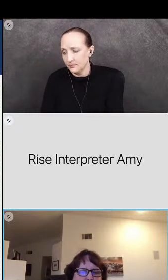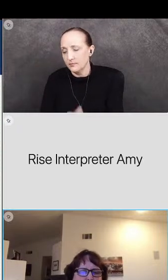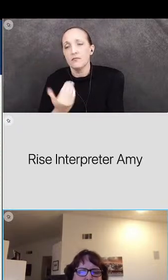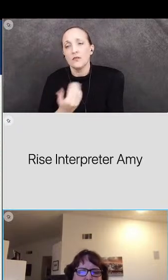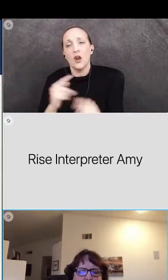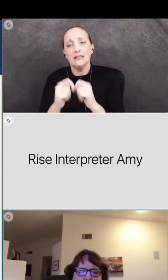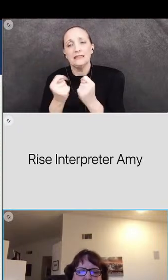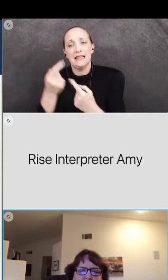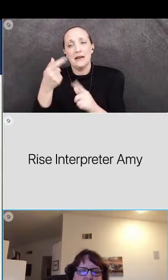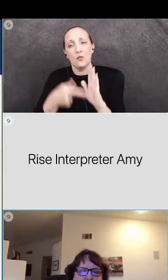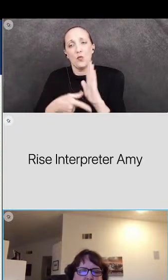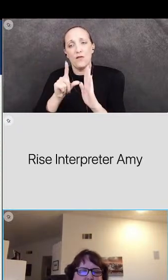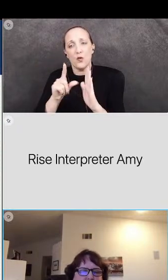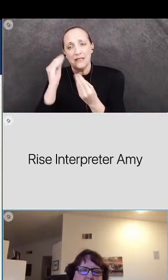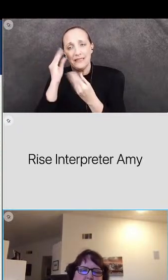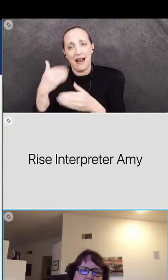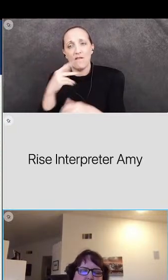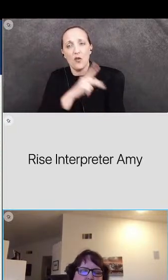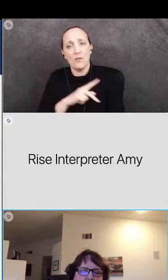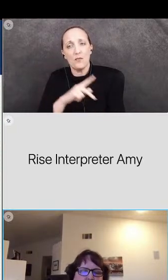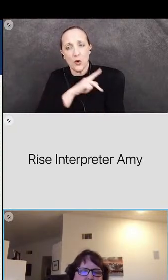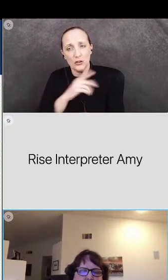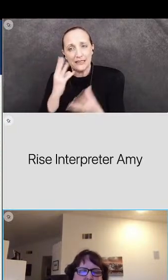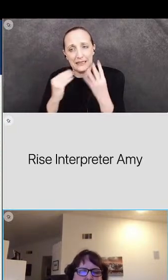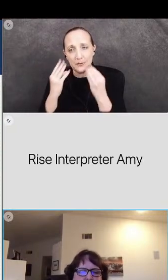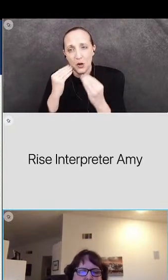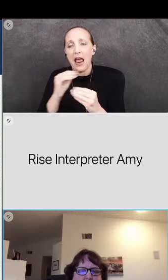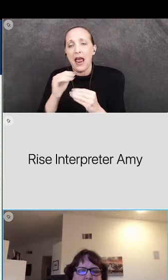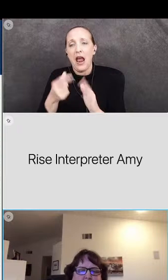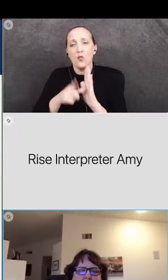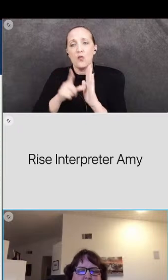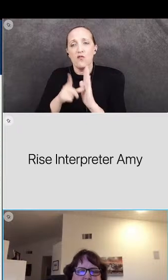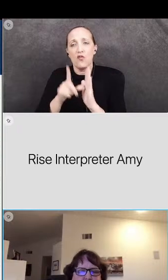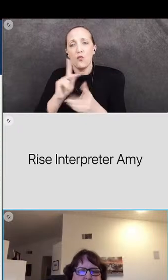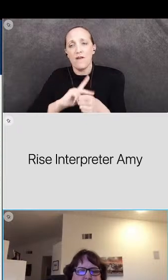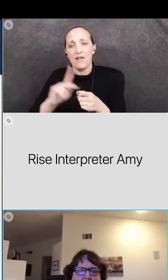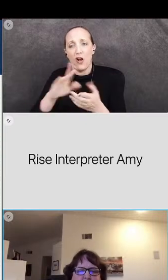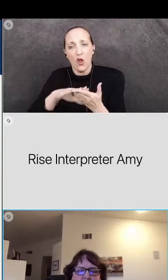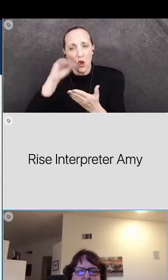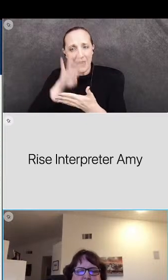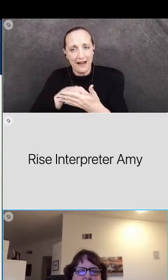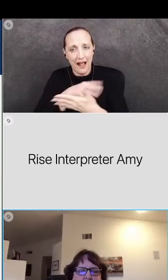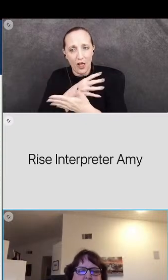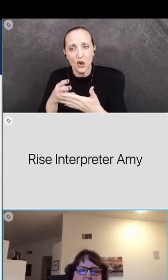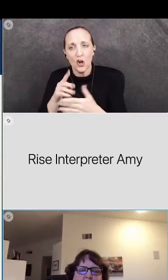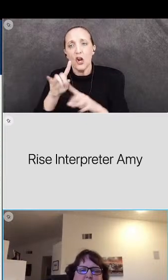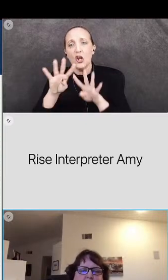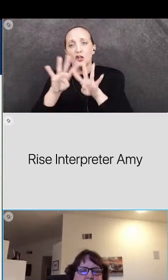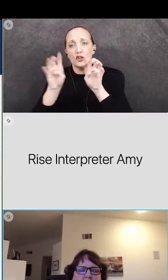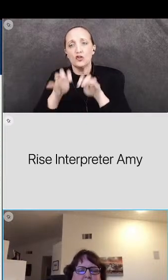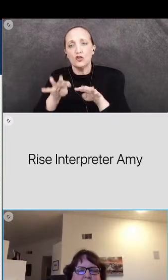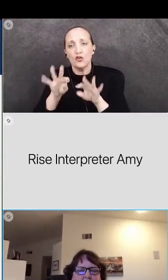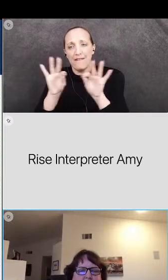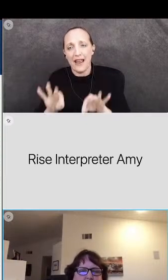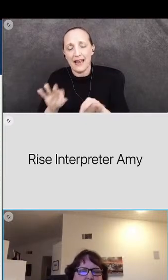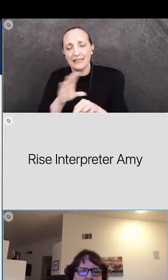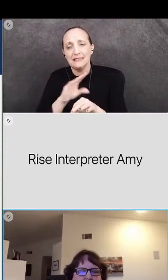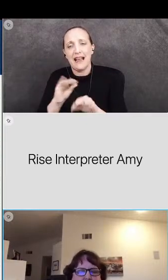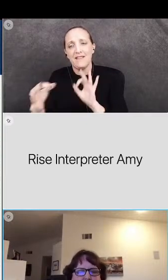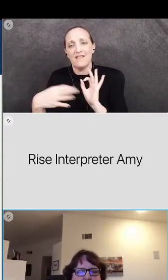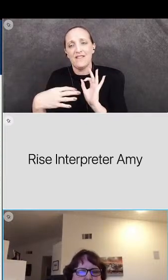data provided personal experiences and reviewed professional learning calendars surveys and feedback from professional learning